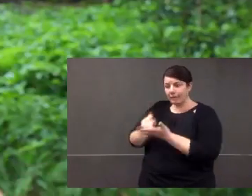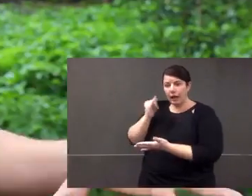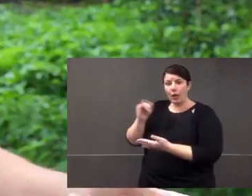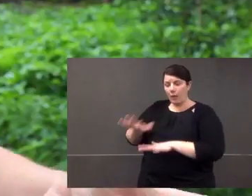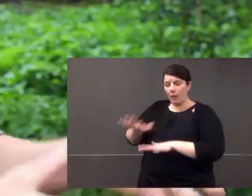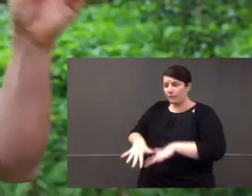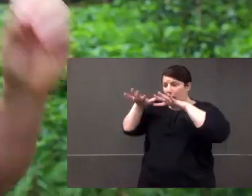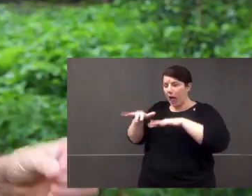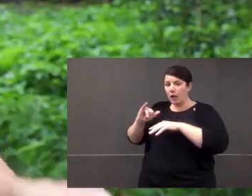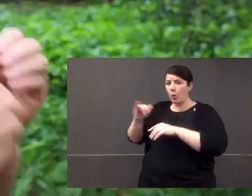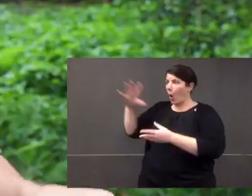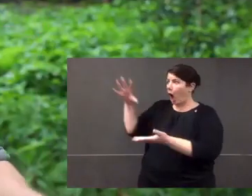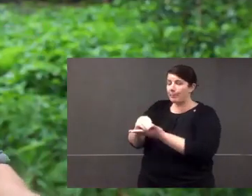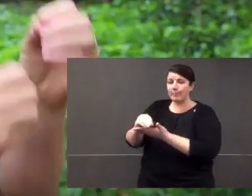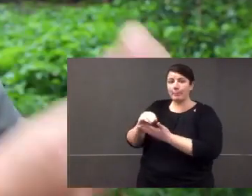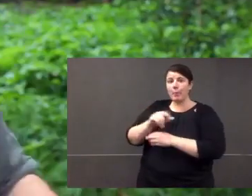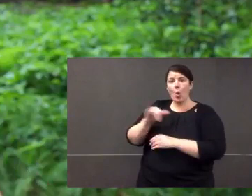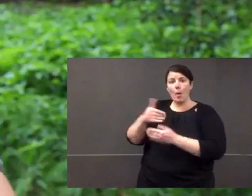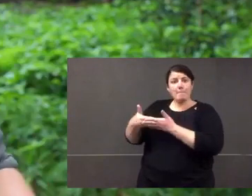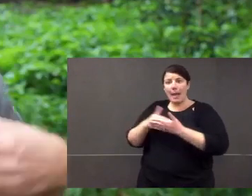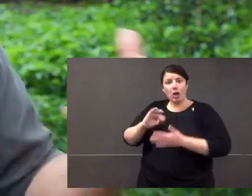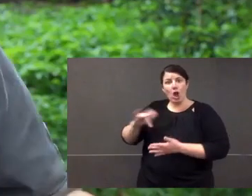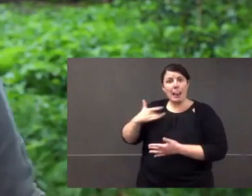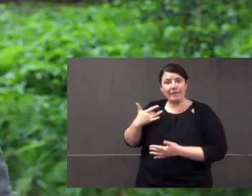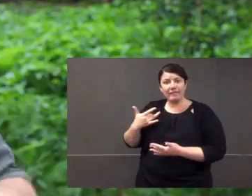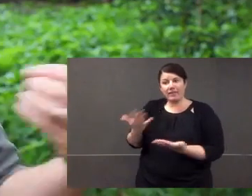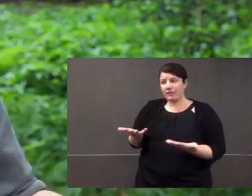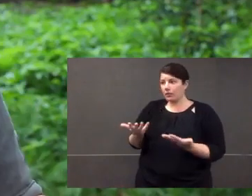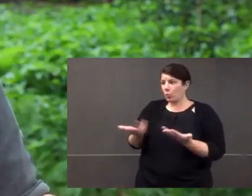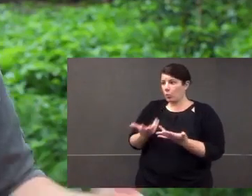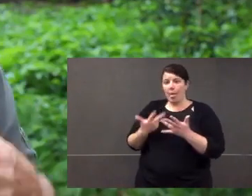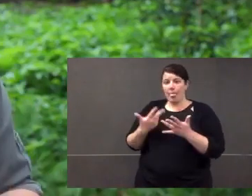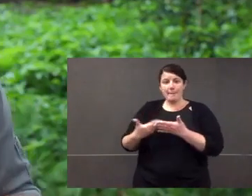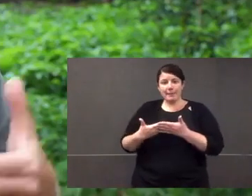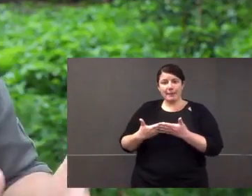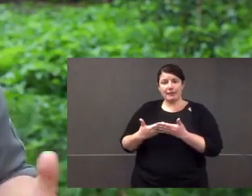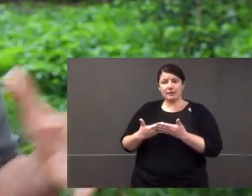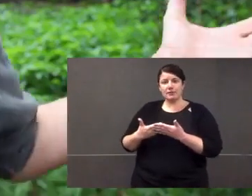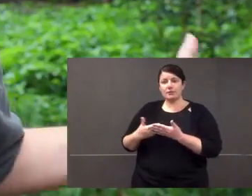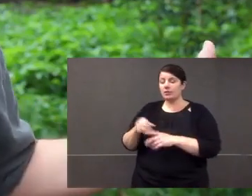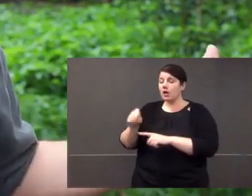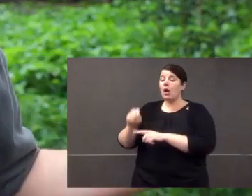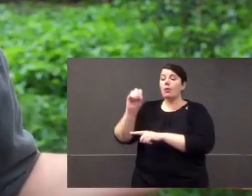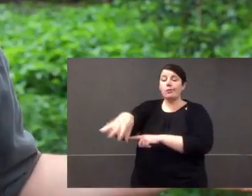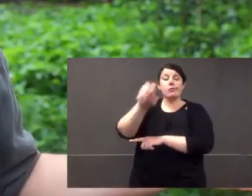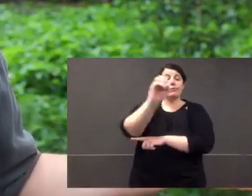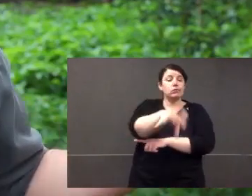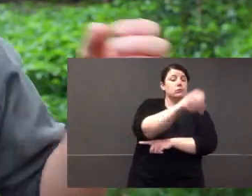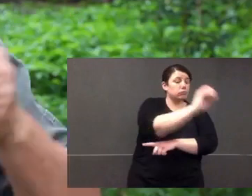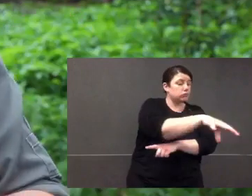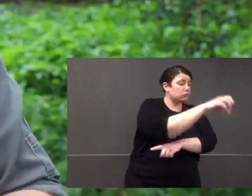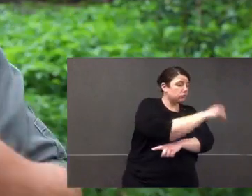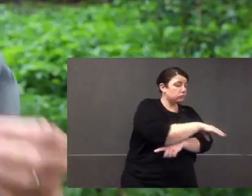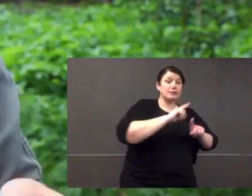everything is riding on that nest and if the nest fails, if it gets flooded or it gets eaten or the chicks don't survive, the female's lost that chance.